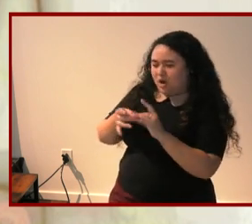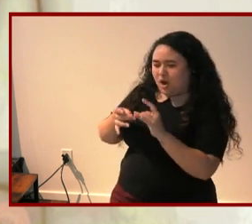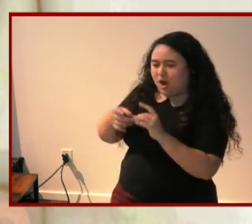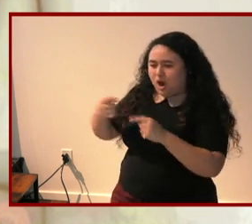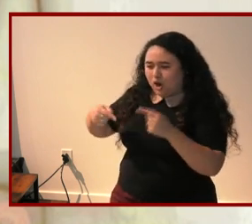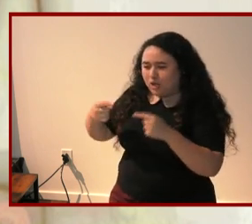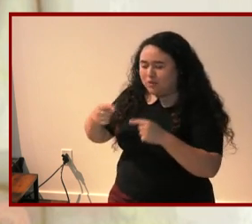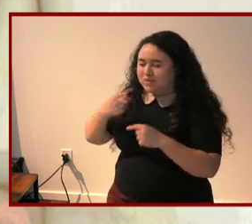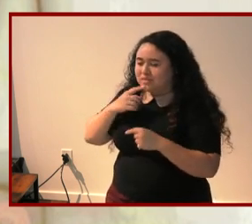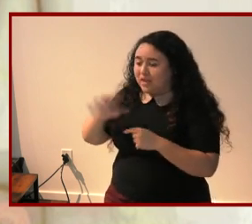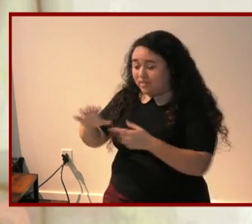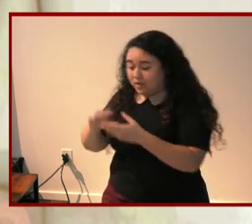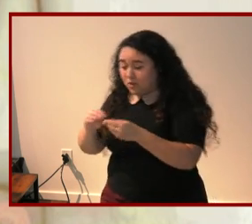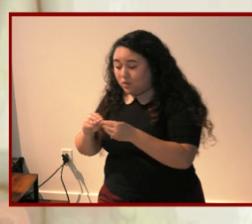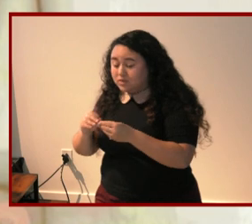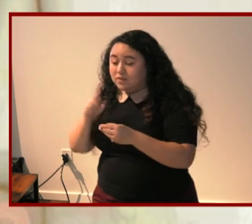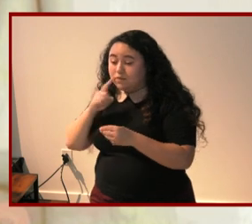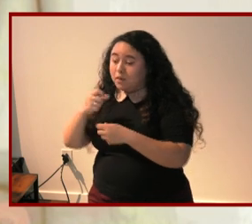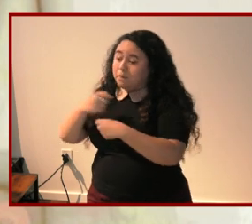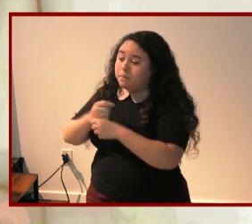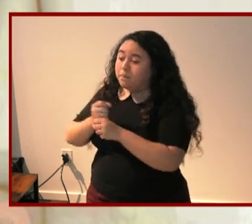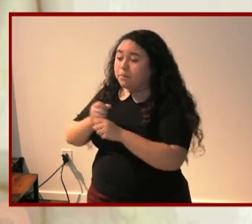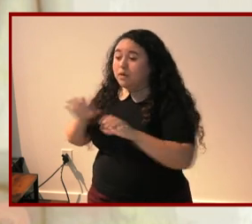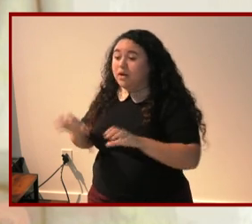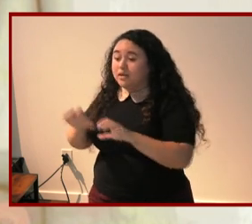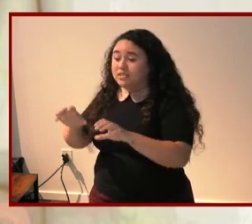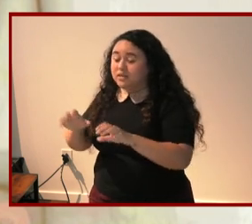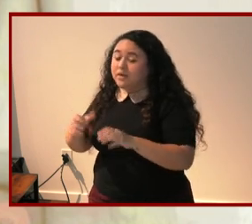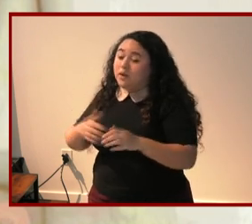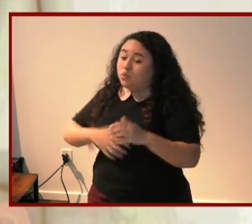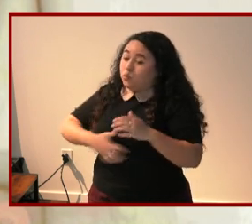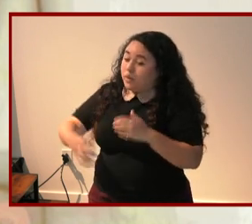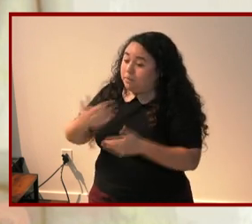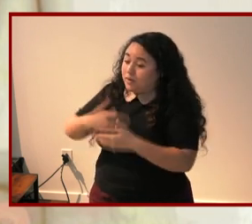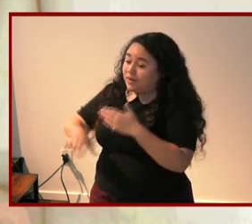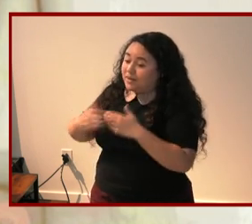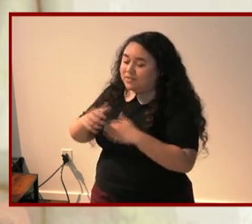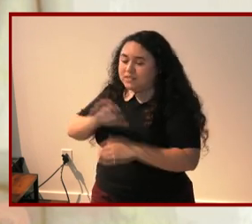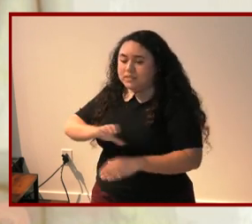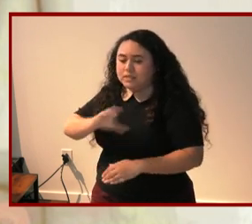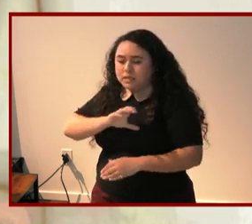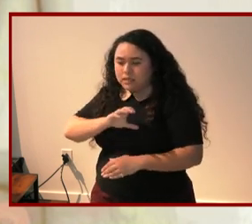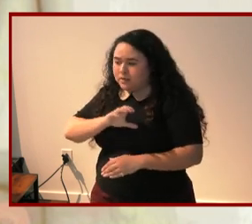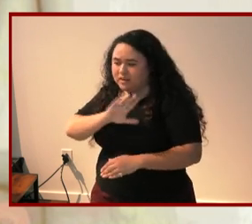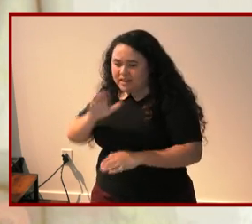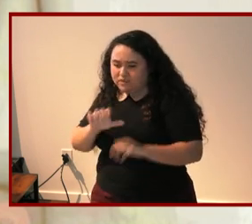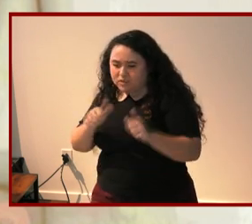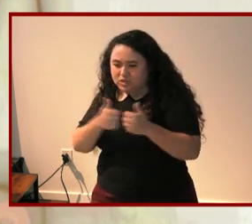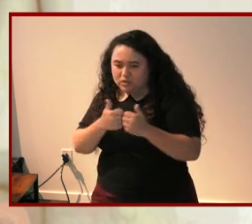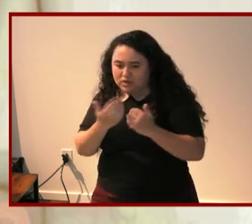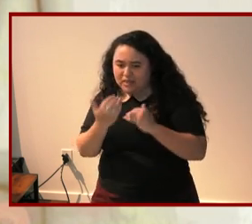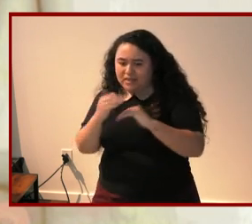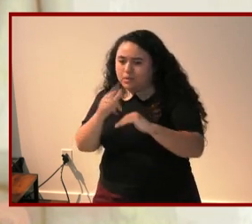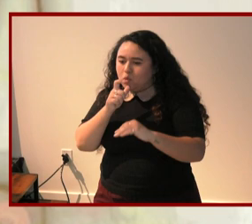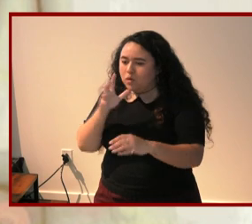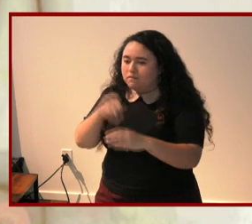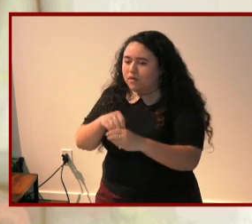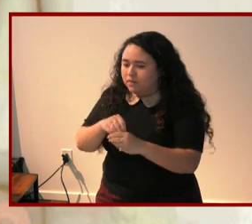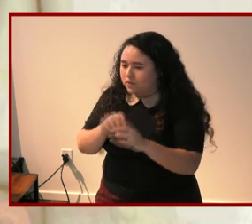of productive and reproductive citizenship don't really do anything to challenge the idea that there are limits to who gets to belong in the world